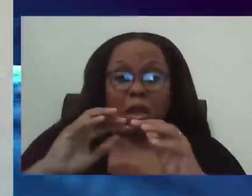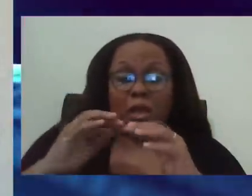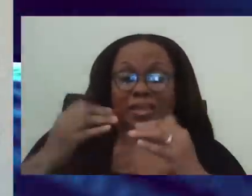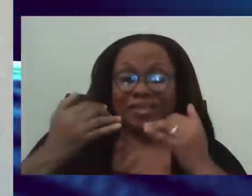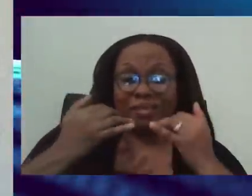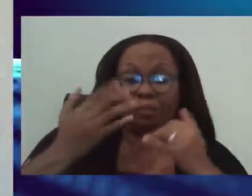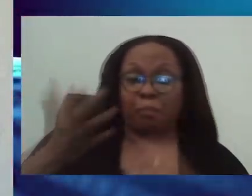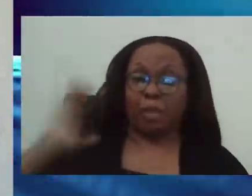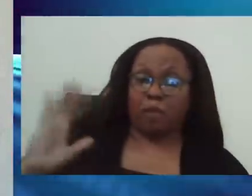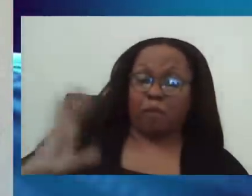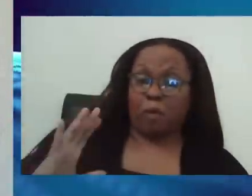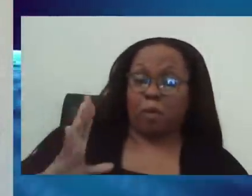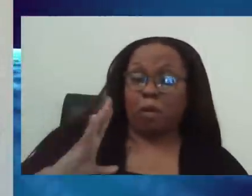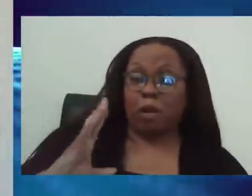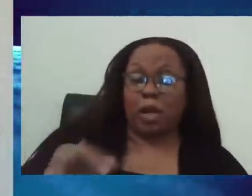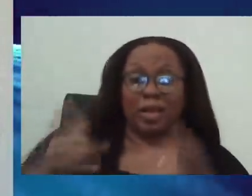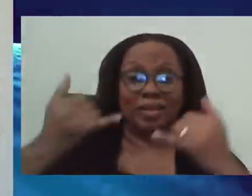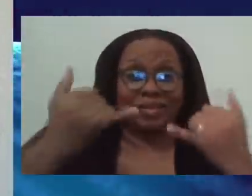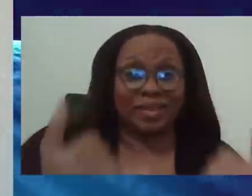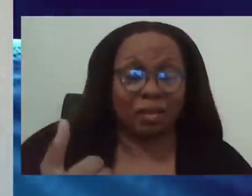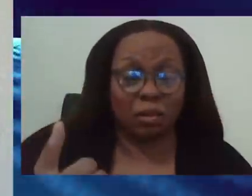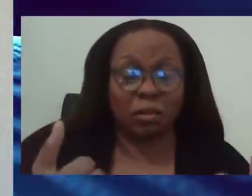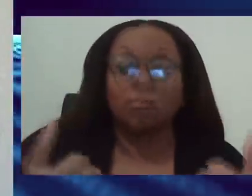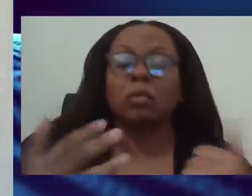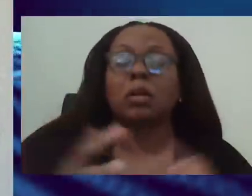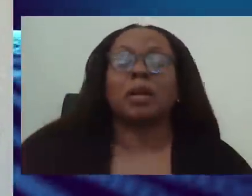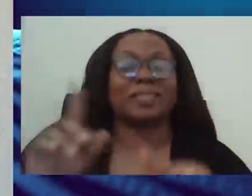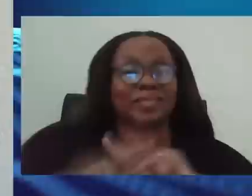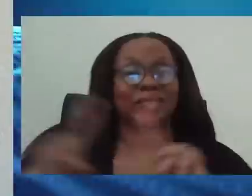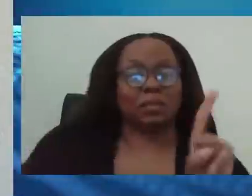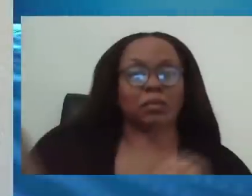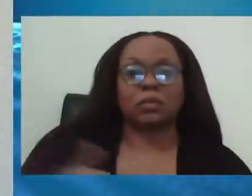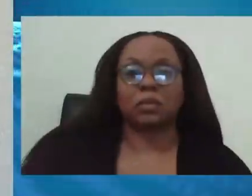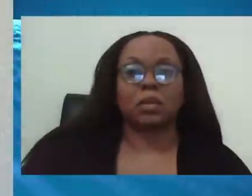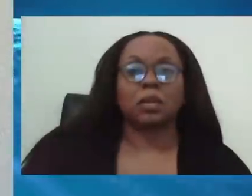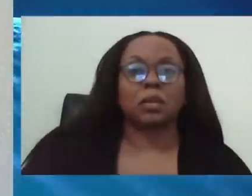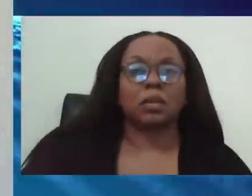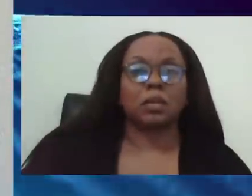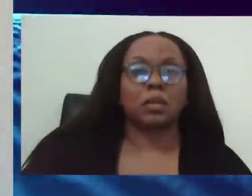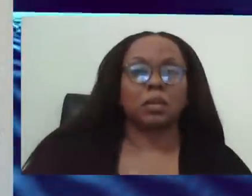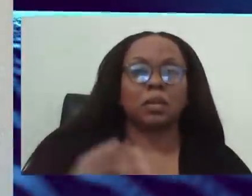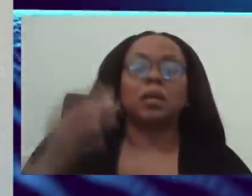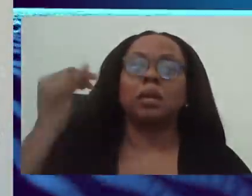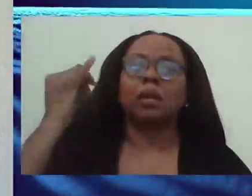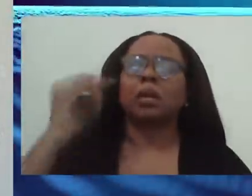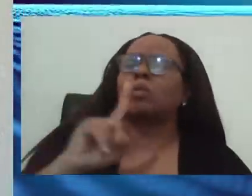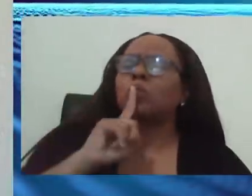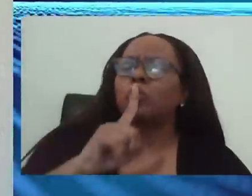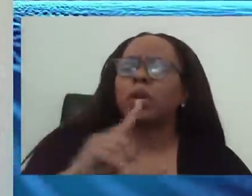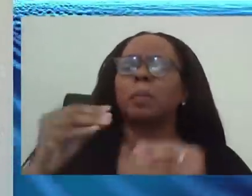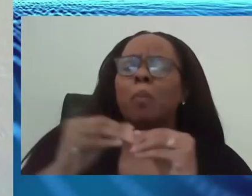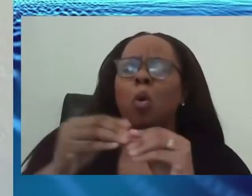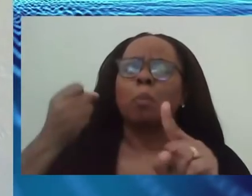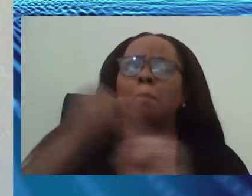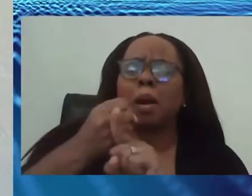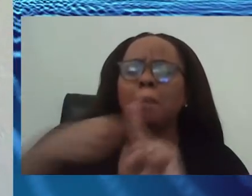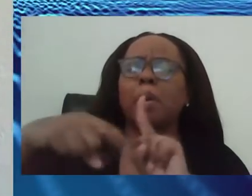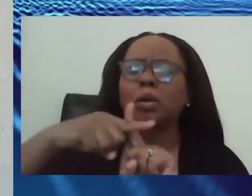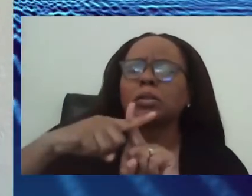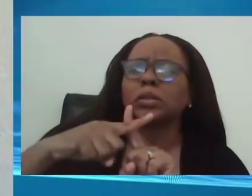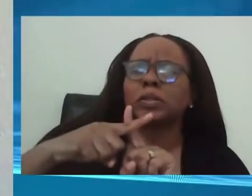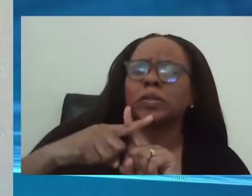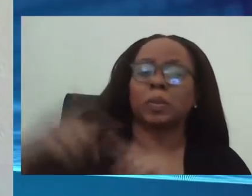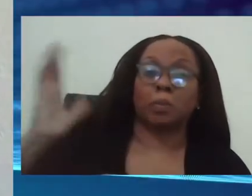It will have some impact, but it won't have the type of impact that it would have maybe four weeks ago. And any impact, you will,